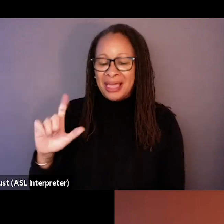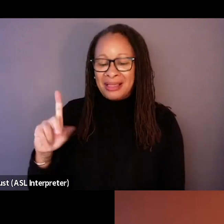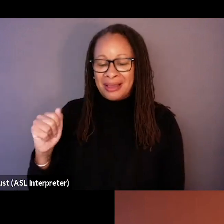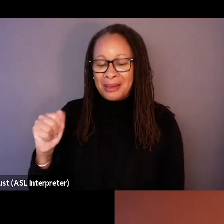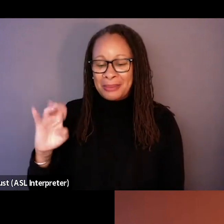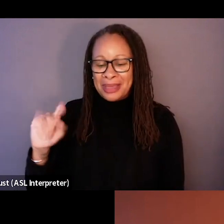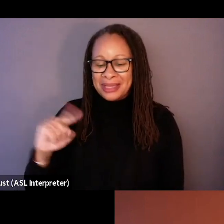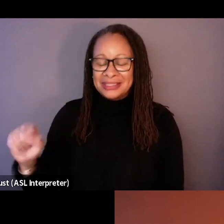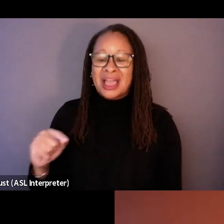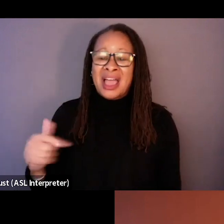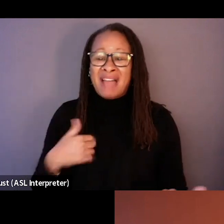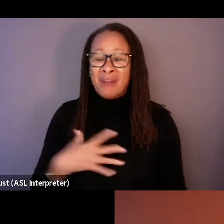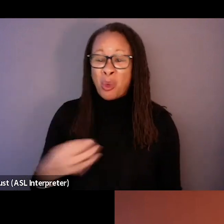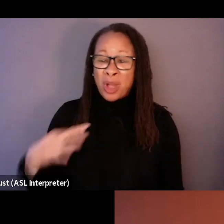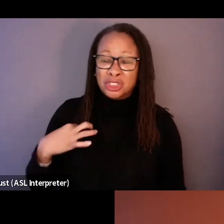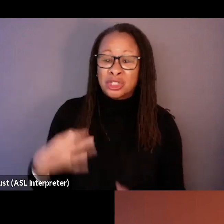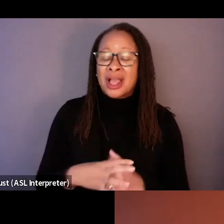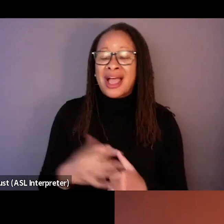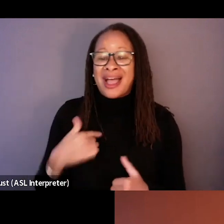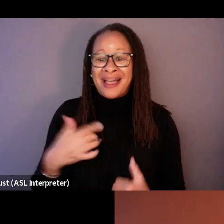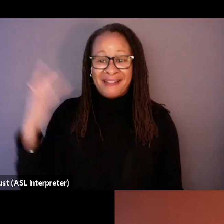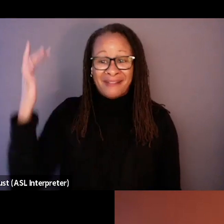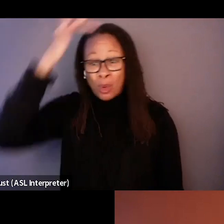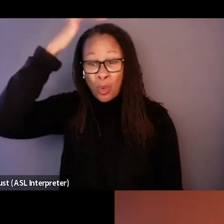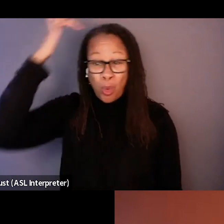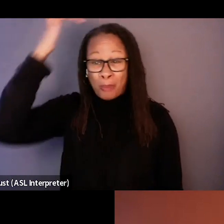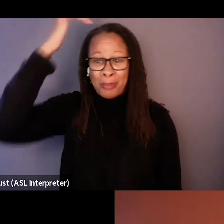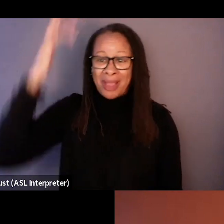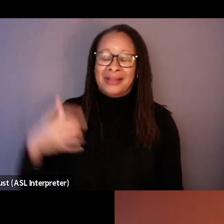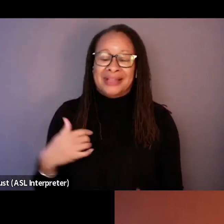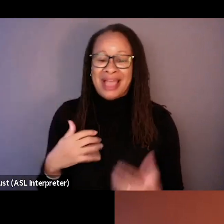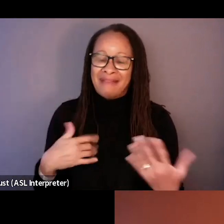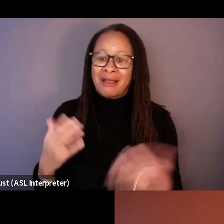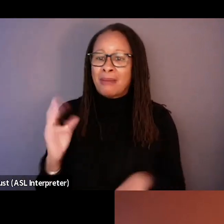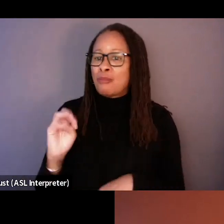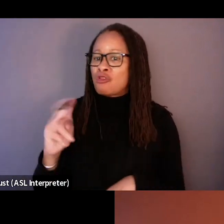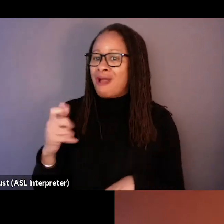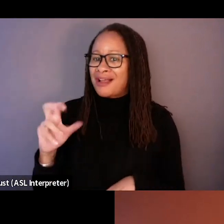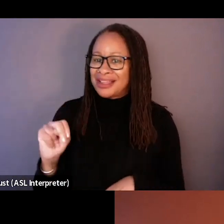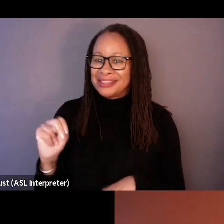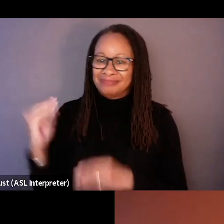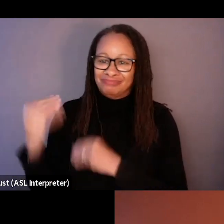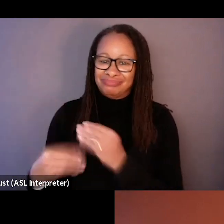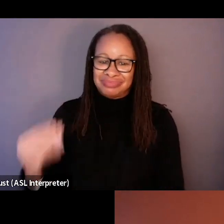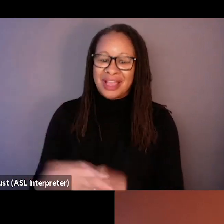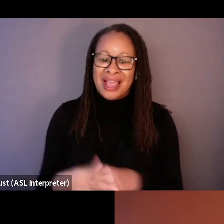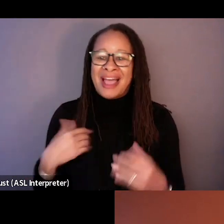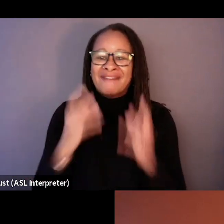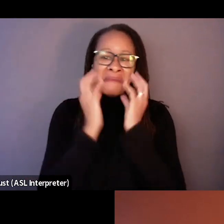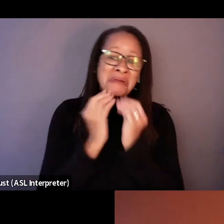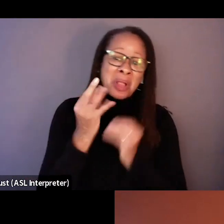Unfortunately, no hair. I'm from a Moroccan descent. I have a beard, which is a little white and